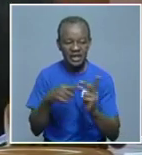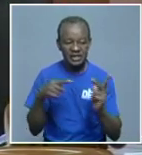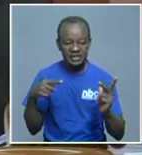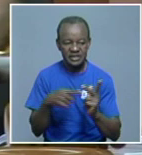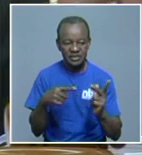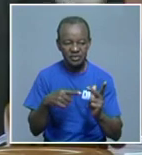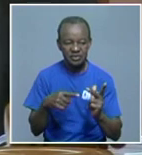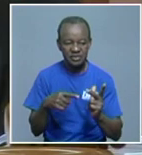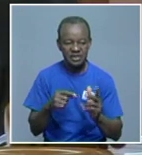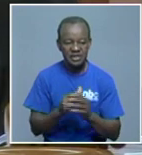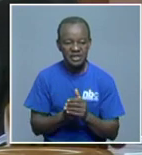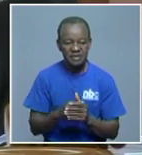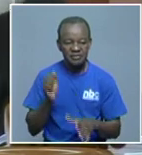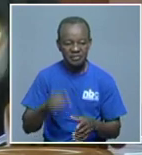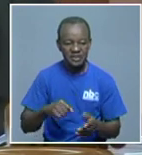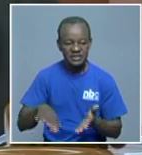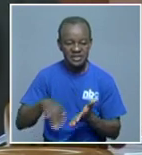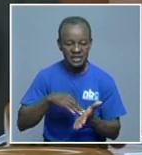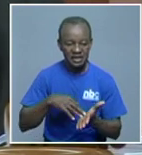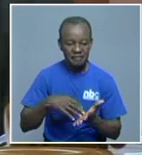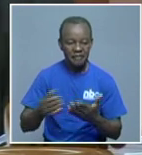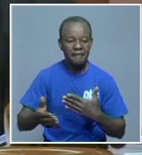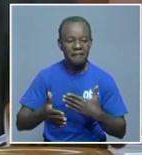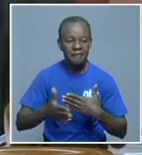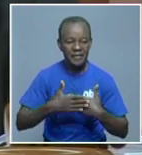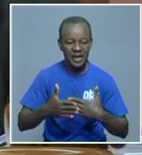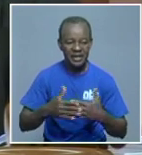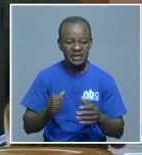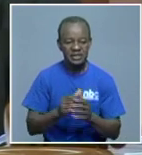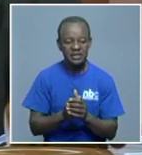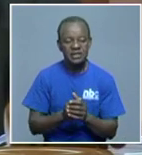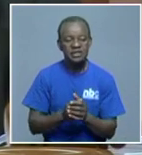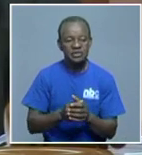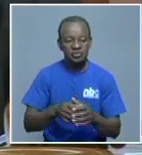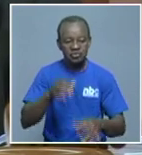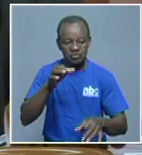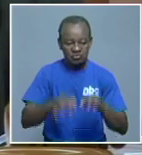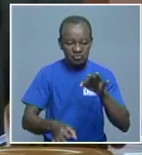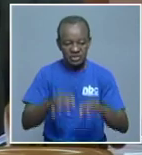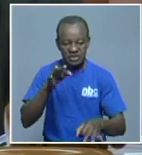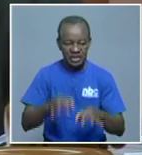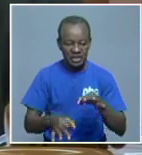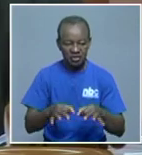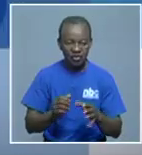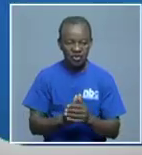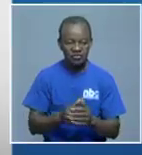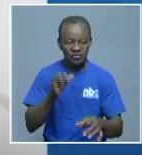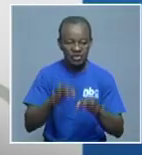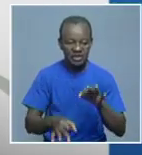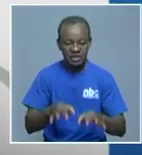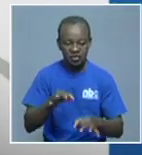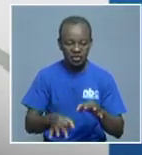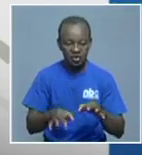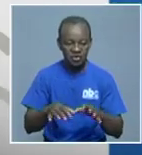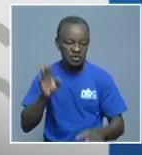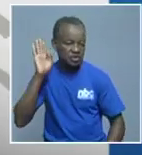Judge Oshazen to then arrive to a decision of granting Ricardo bail, the state feels was